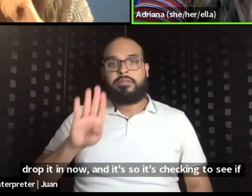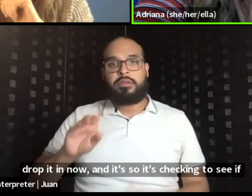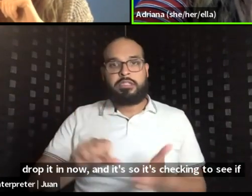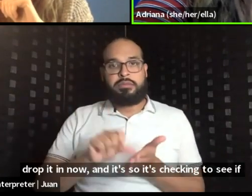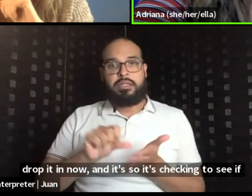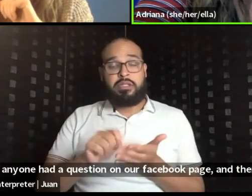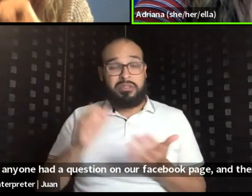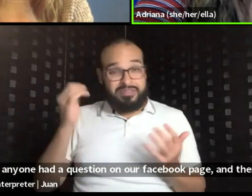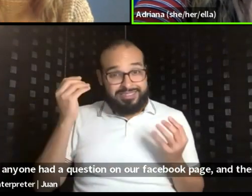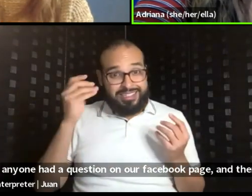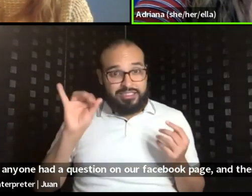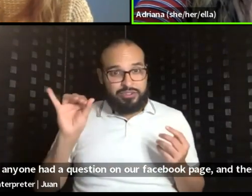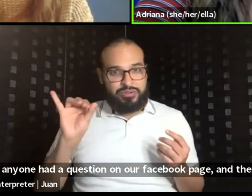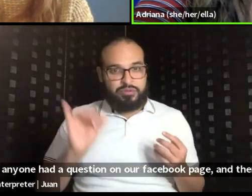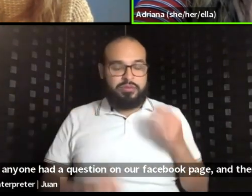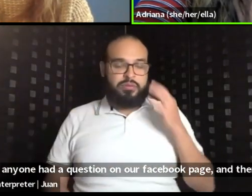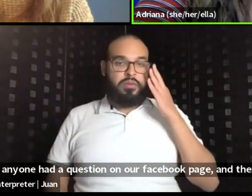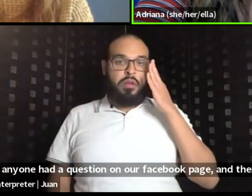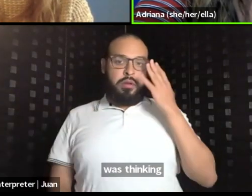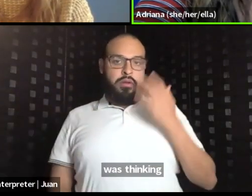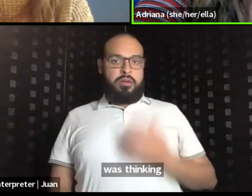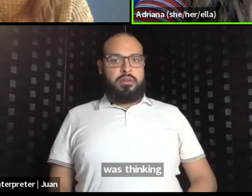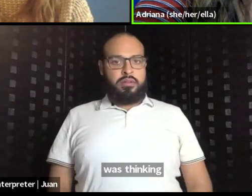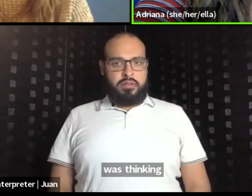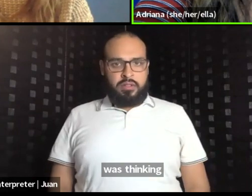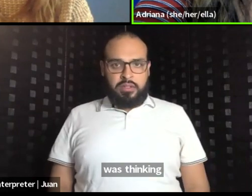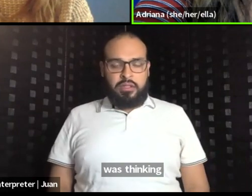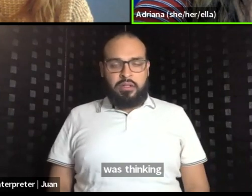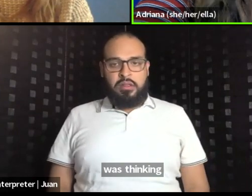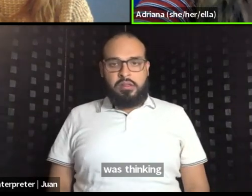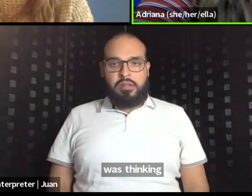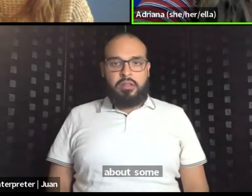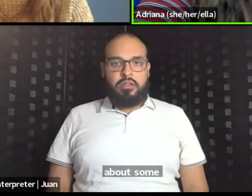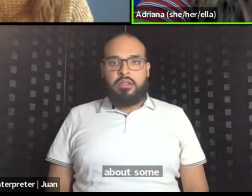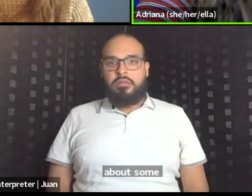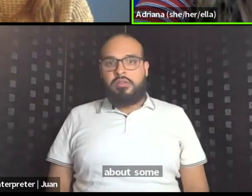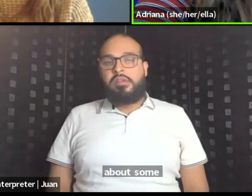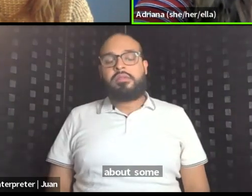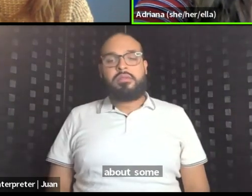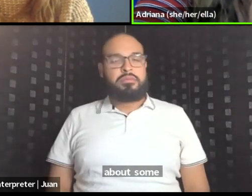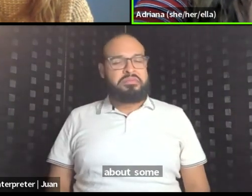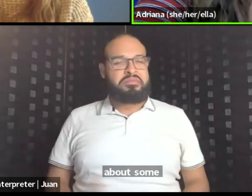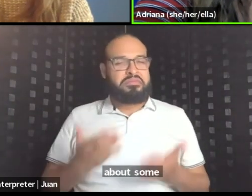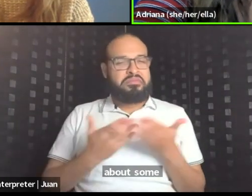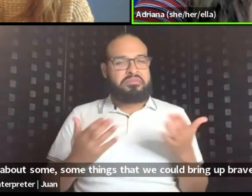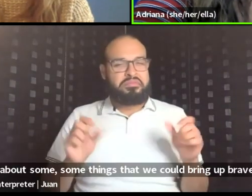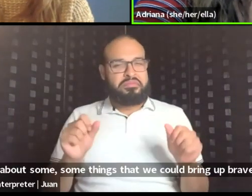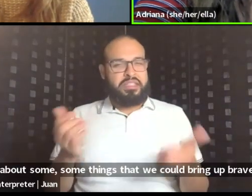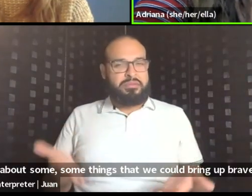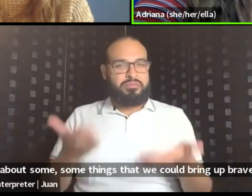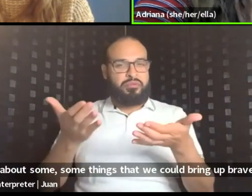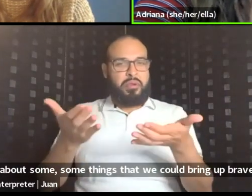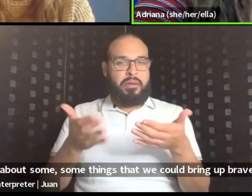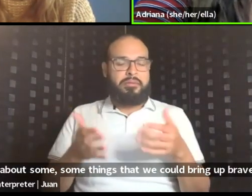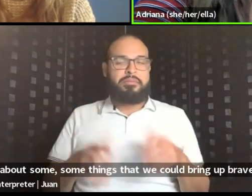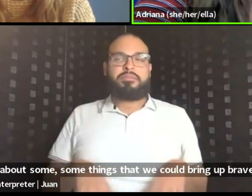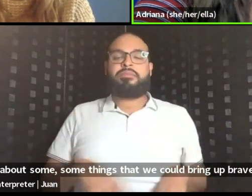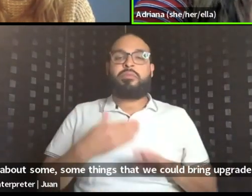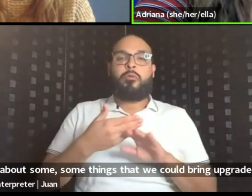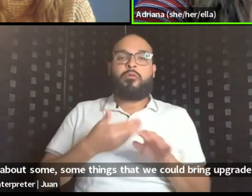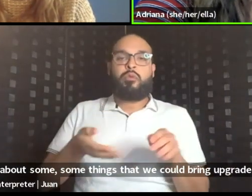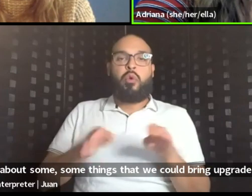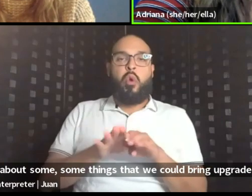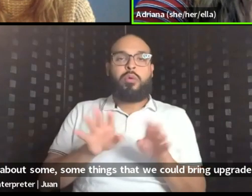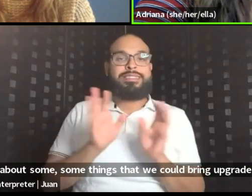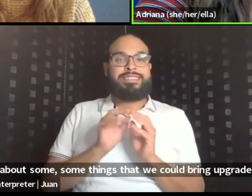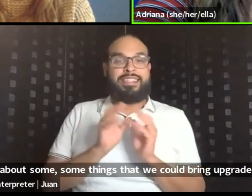I was thinking about, um, some, some things that we could bring up, right. As we close this session, and I thought it would be